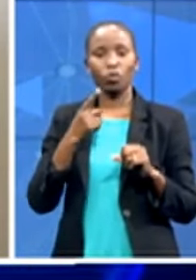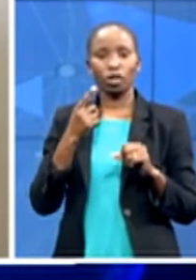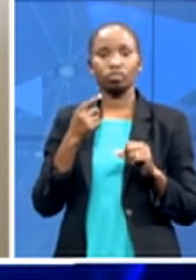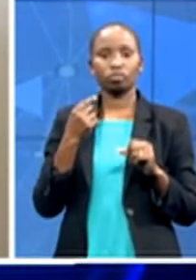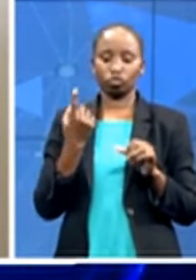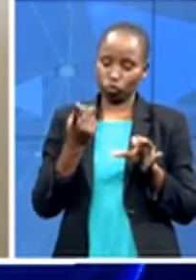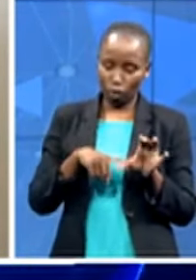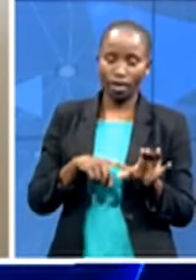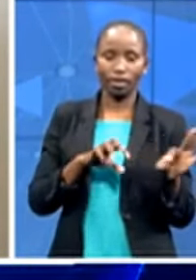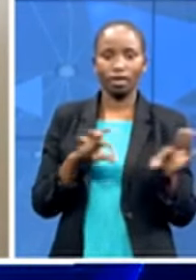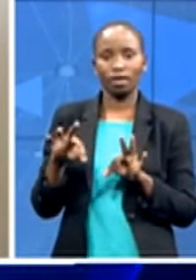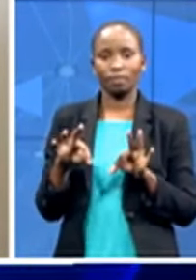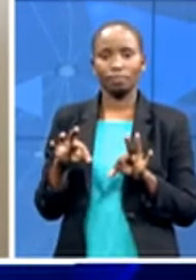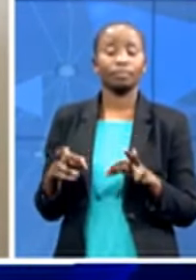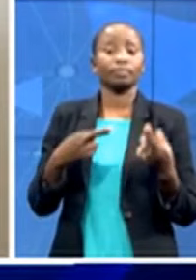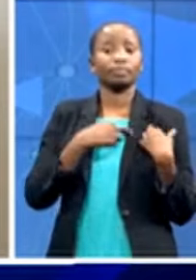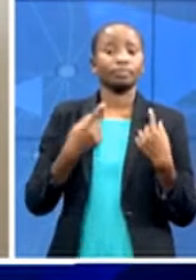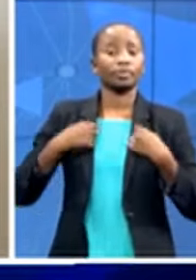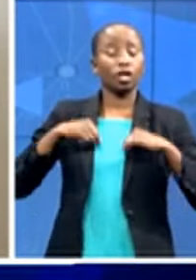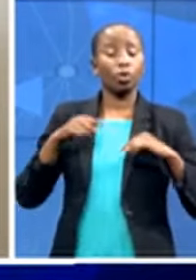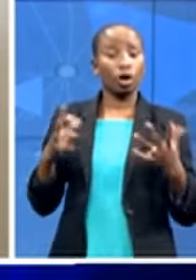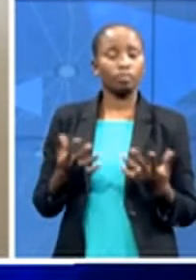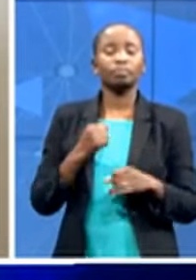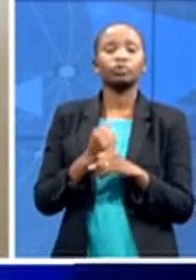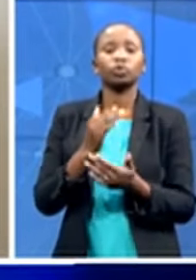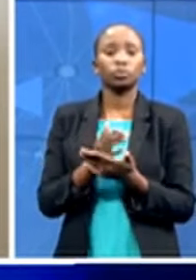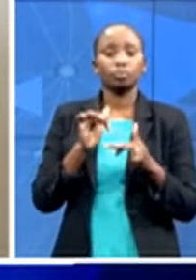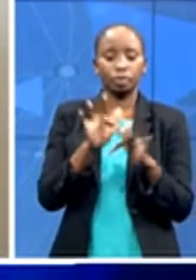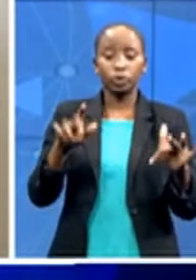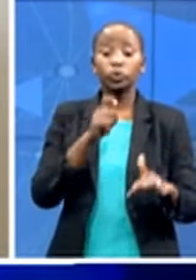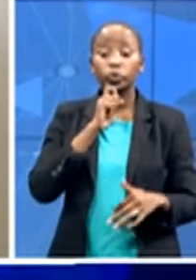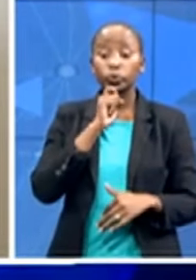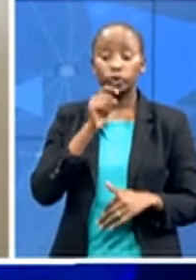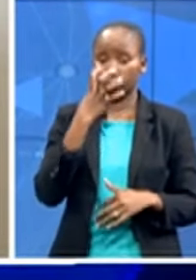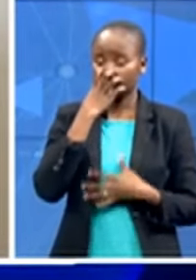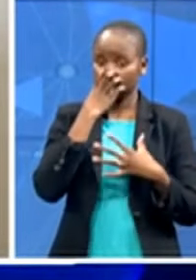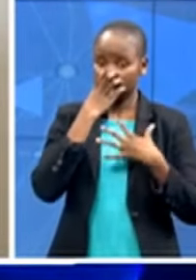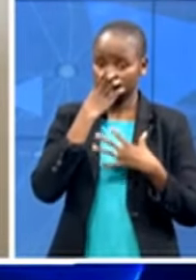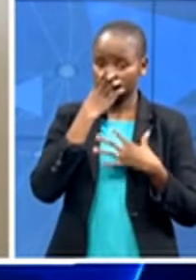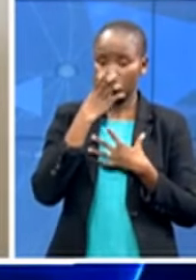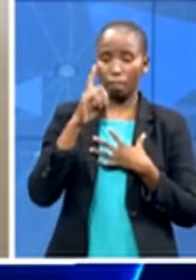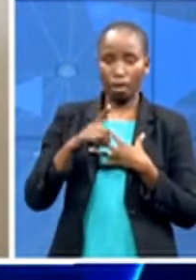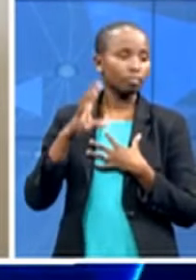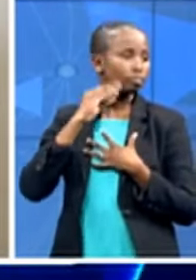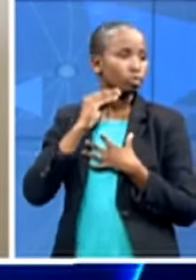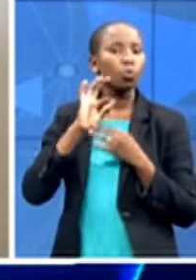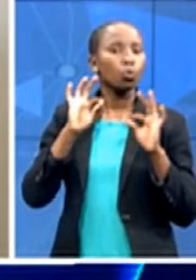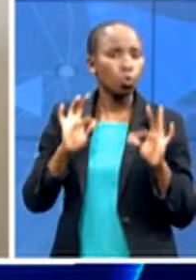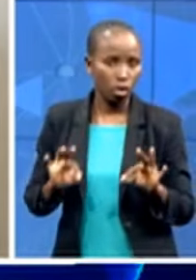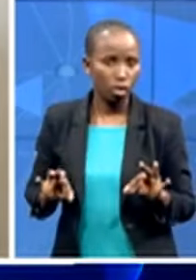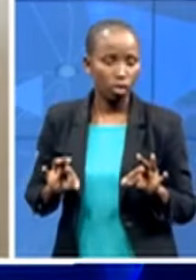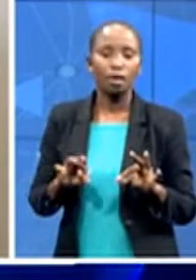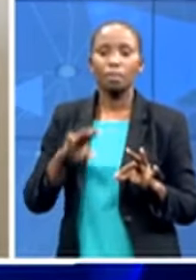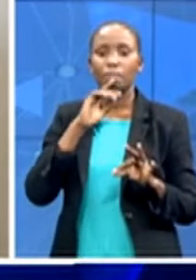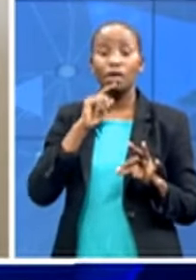users on the ground experienced the devices well um so that involved training the users that